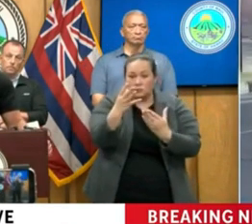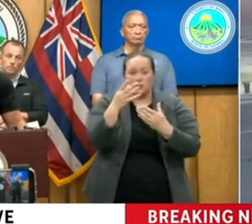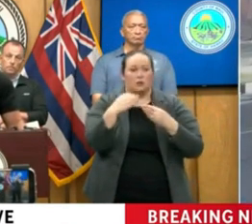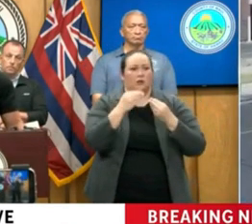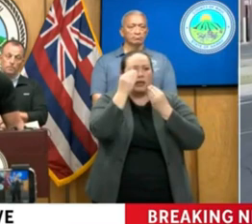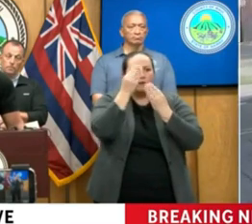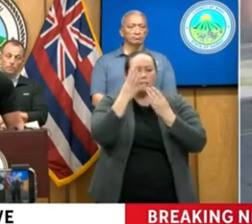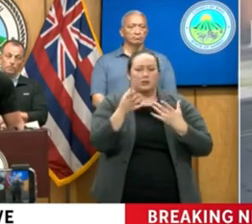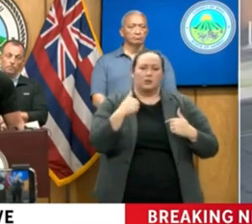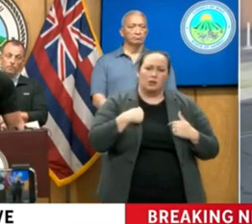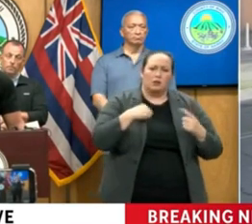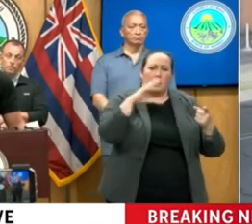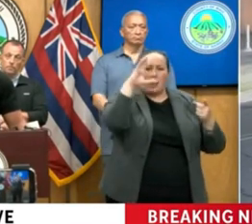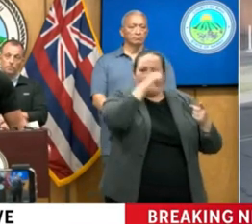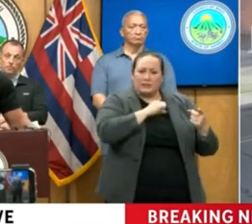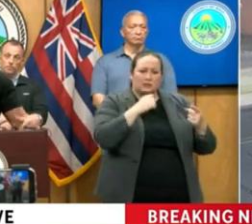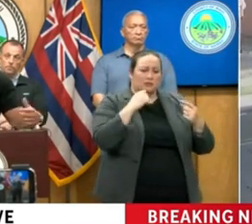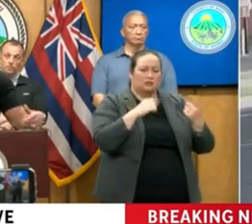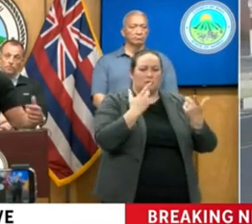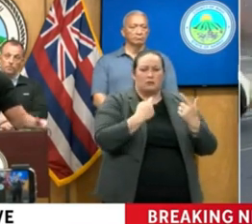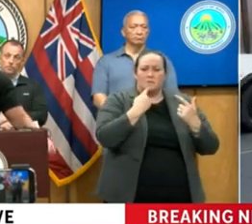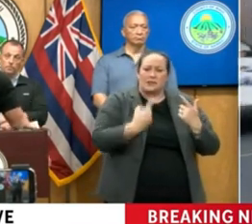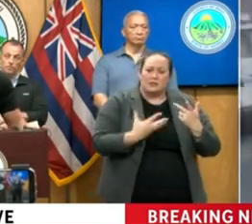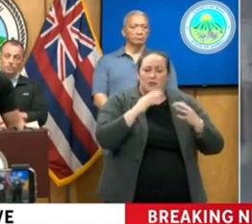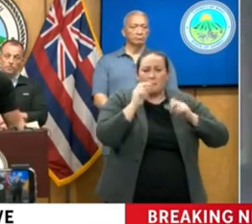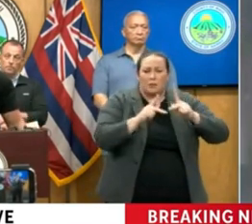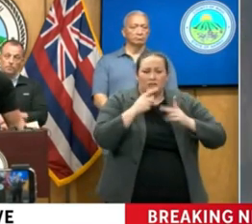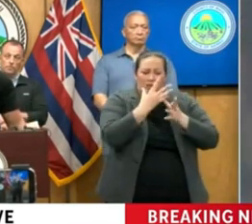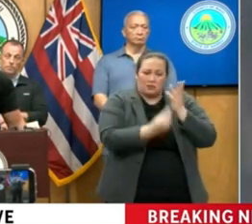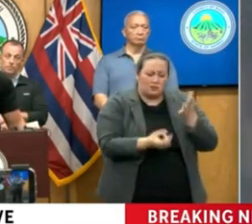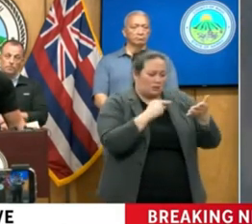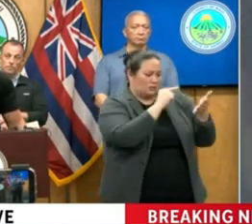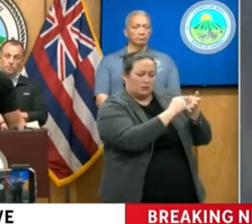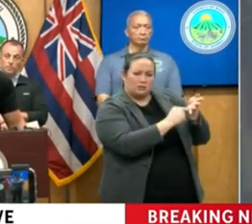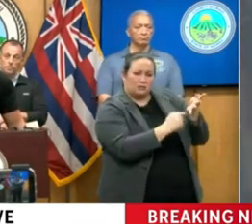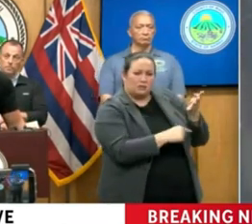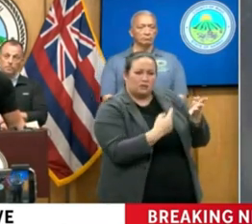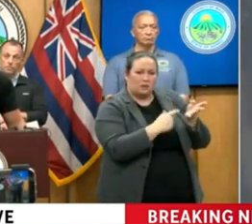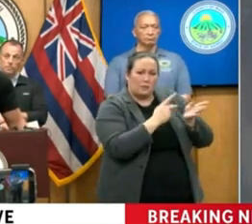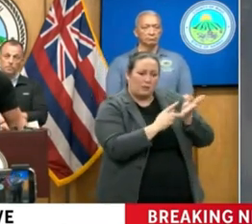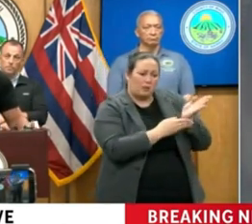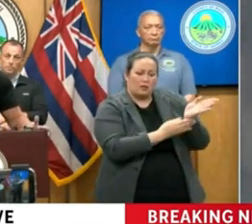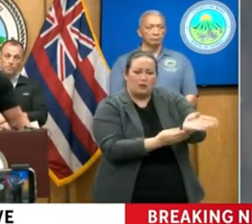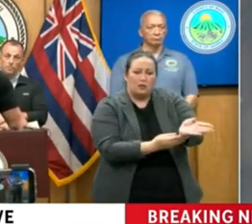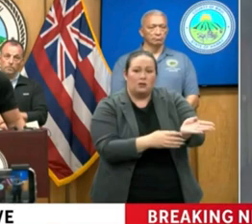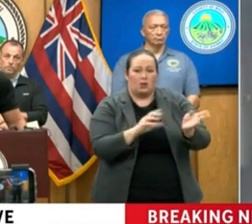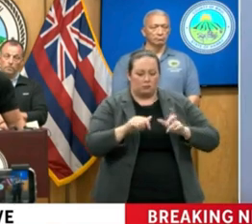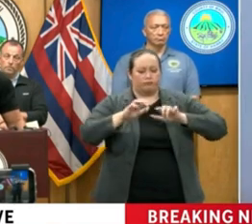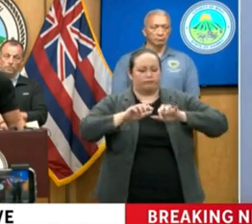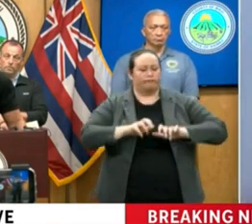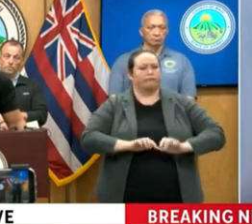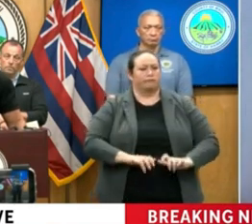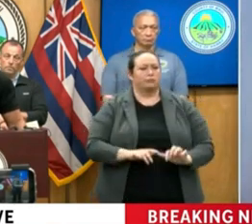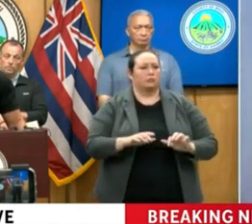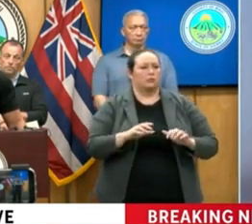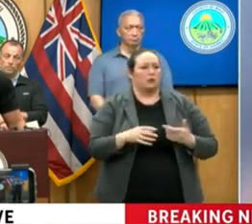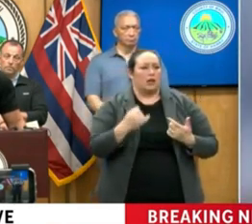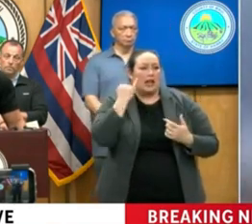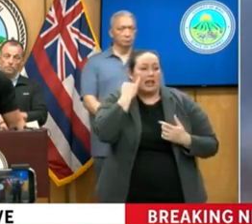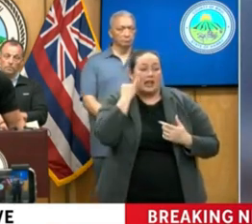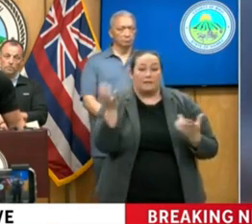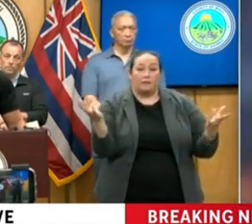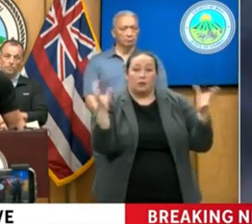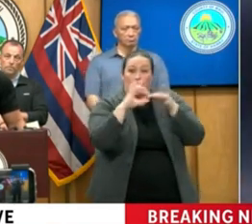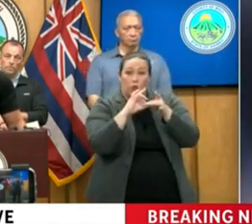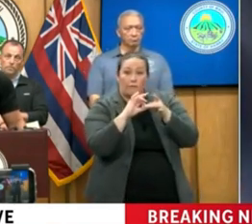of those that they're seeking to find. And as we are able to reunify, we will. And if we have to make certain notifications